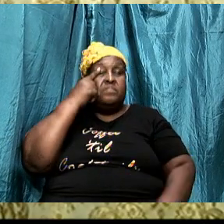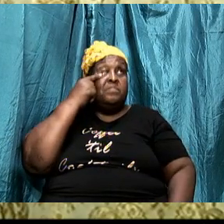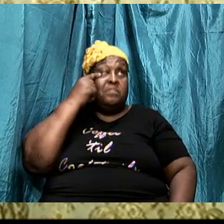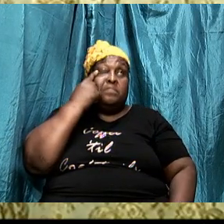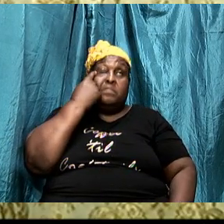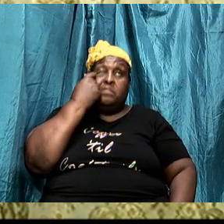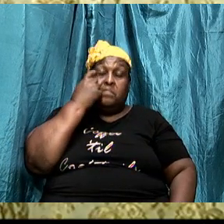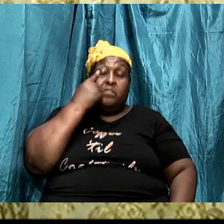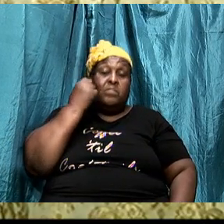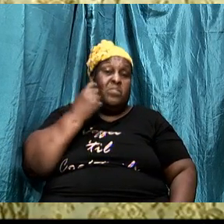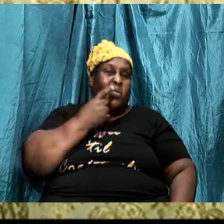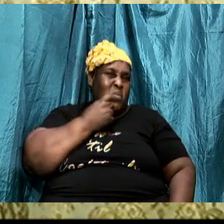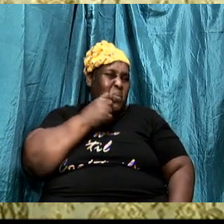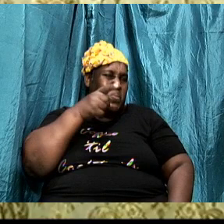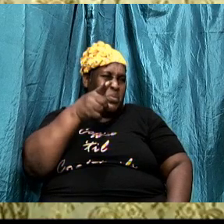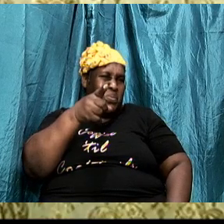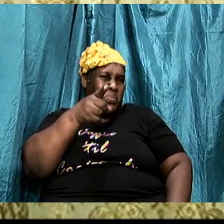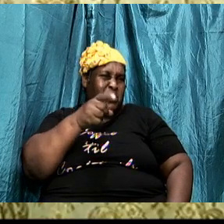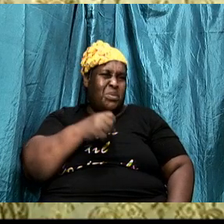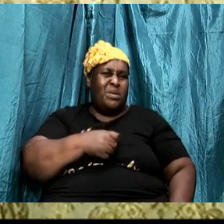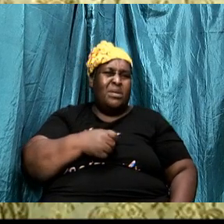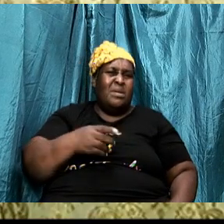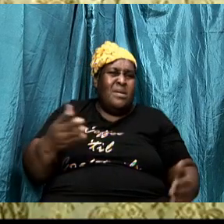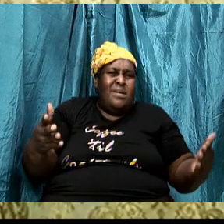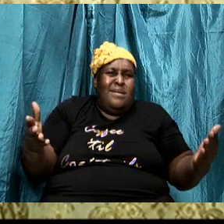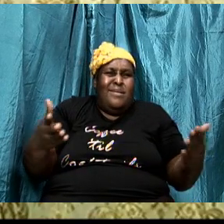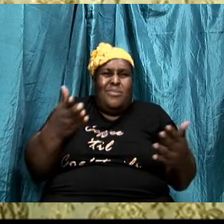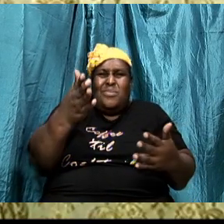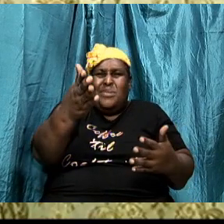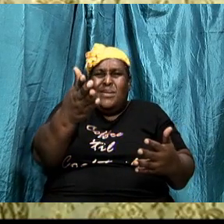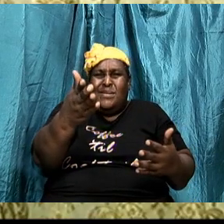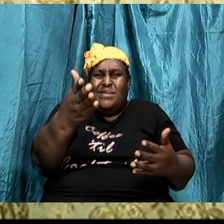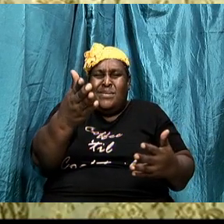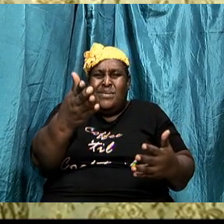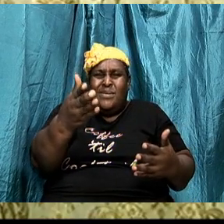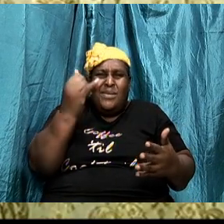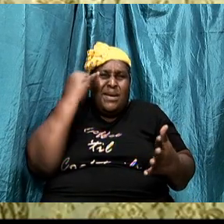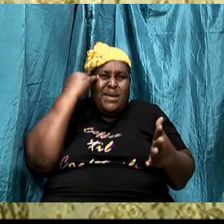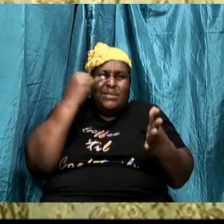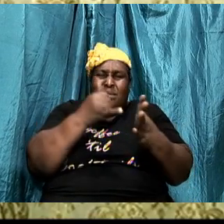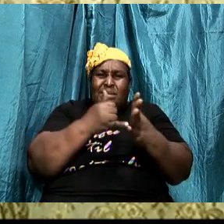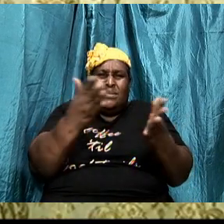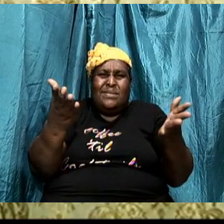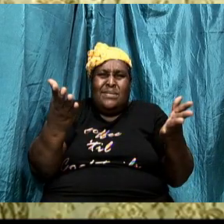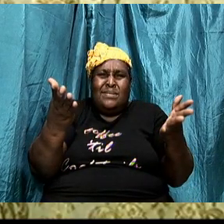who are you what is your identity